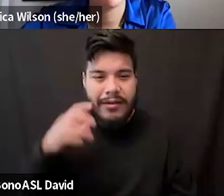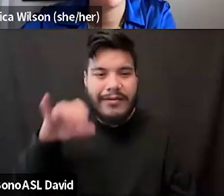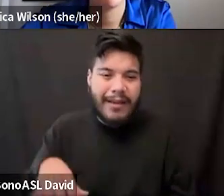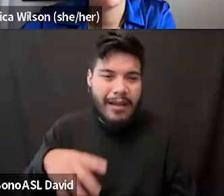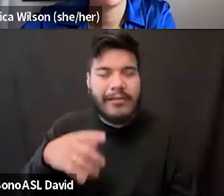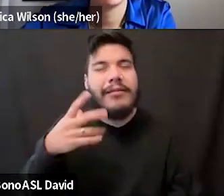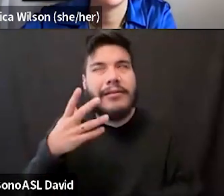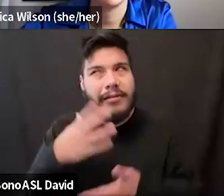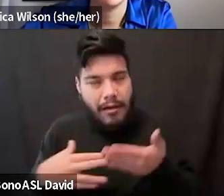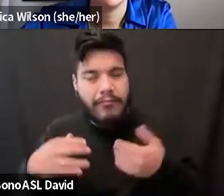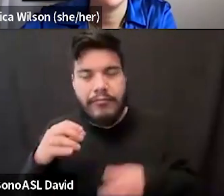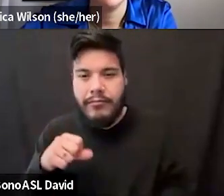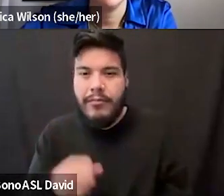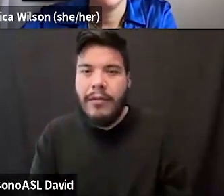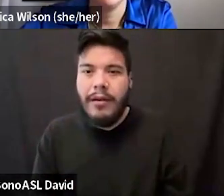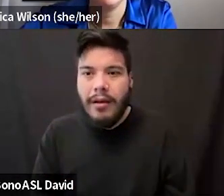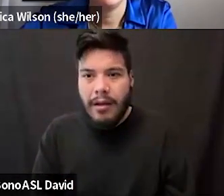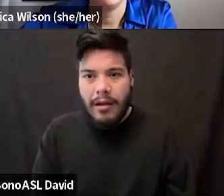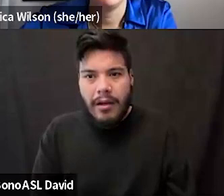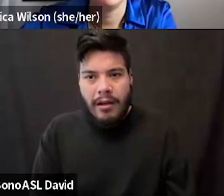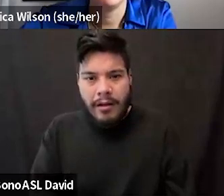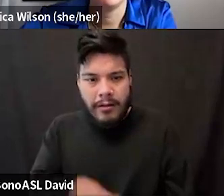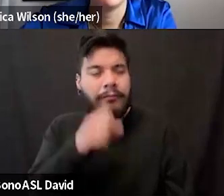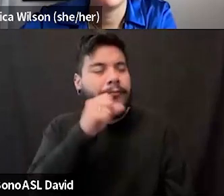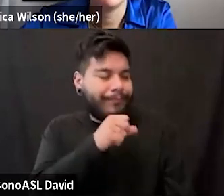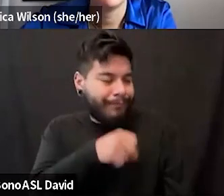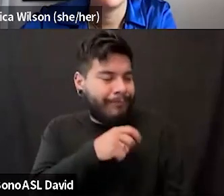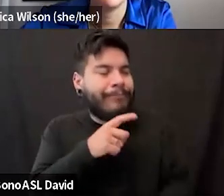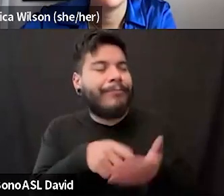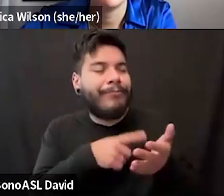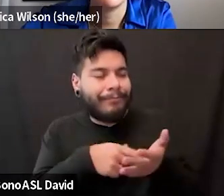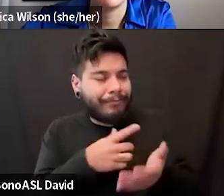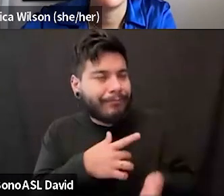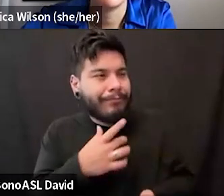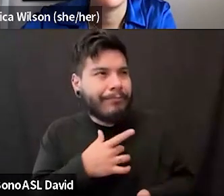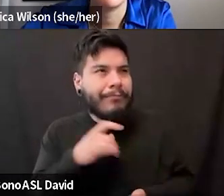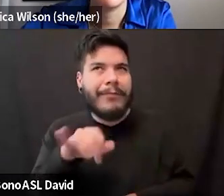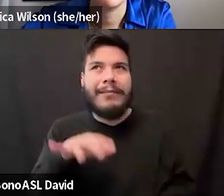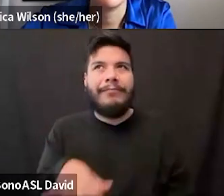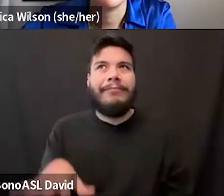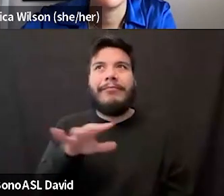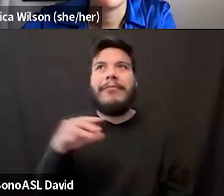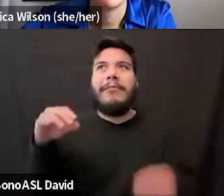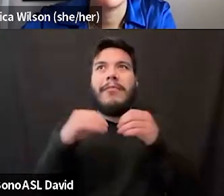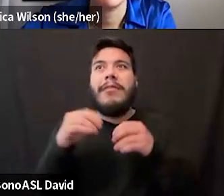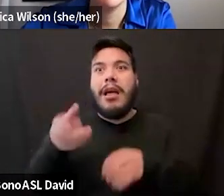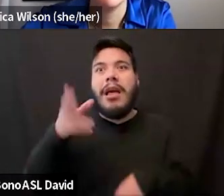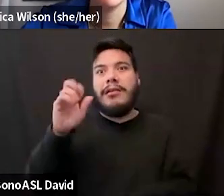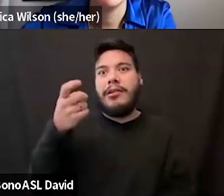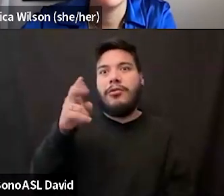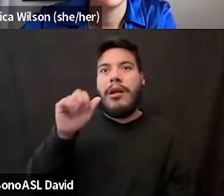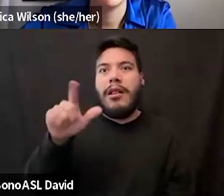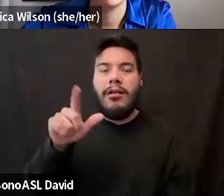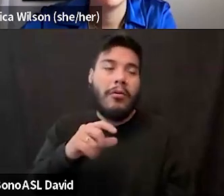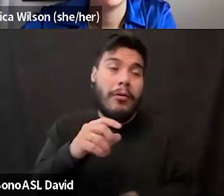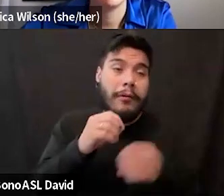some of it. Yeah. It does sometimes feel like the space is either hyper-sexualized or no sexuality at all. Like, and that's